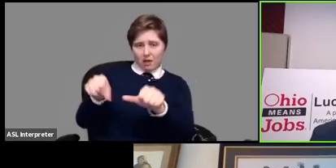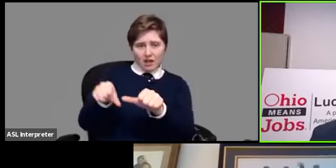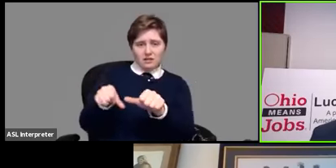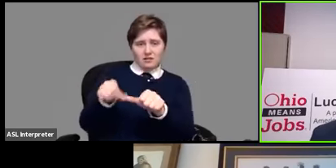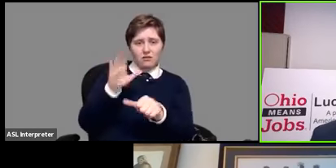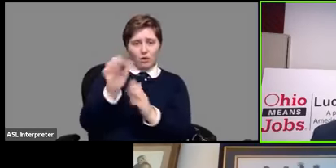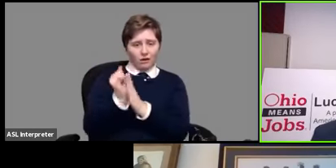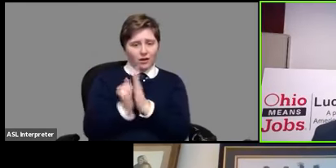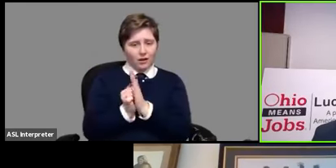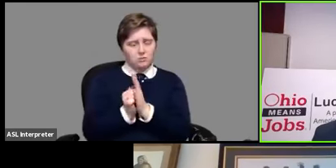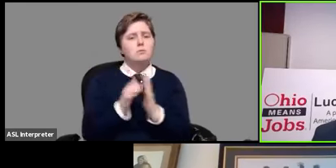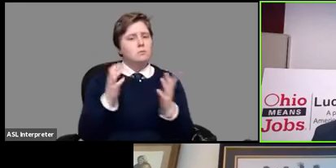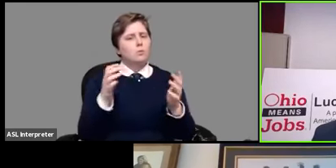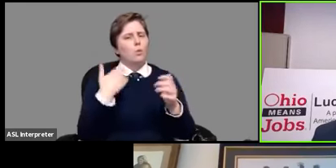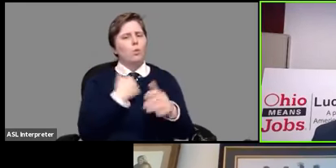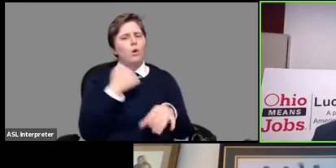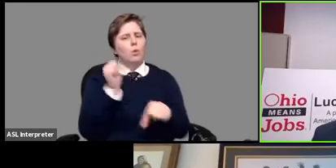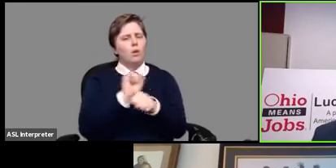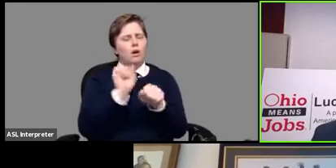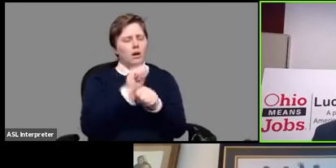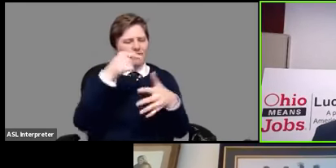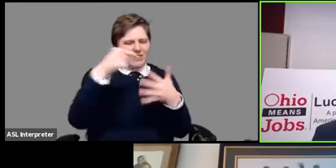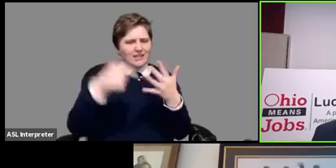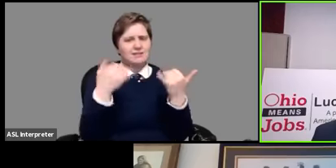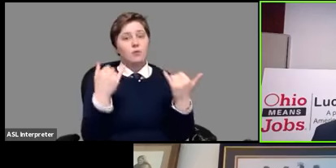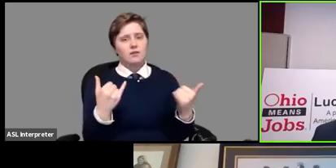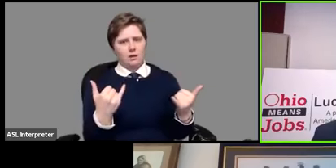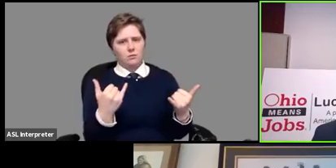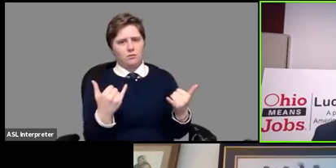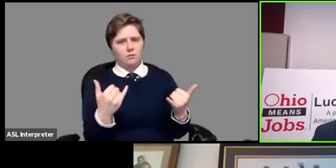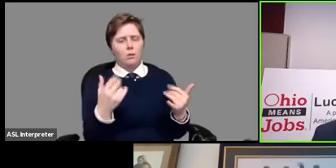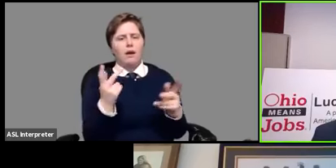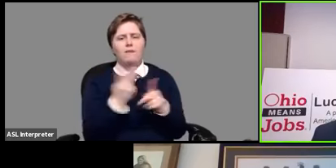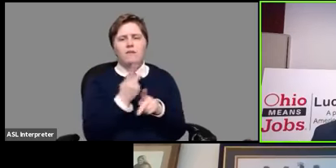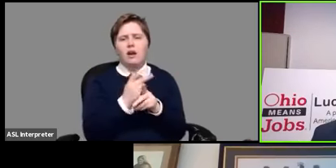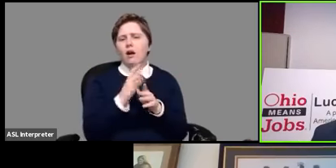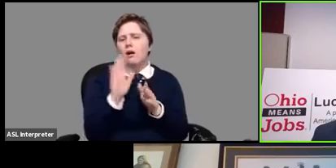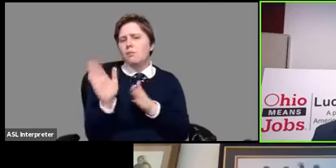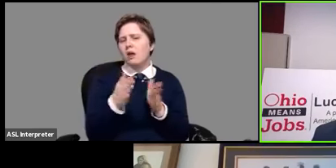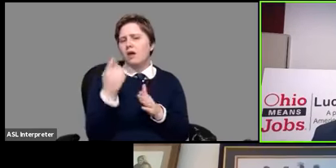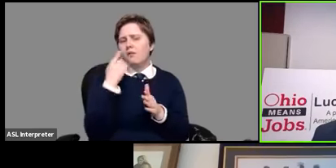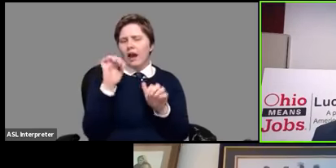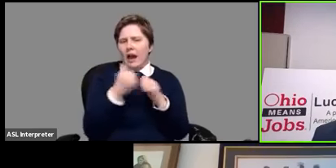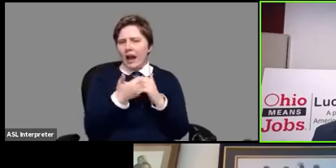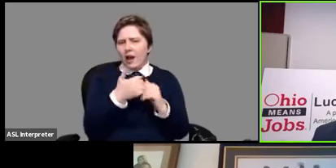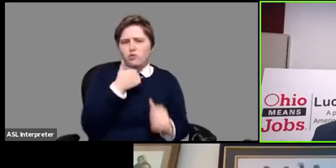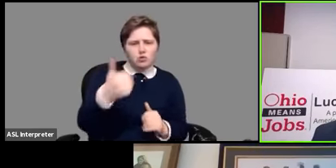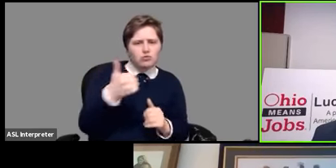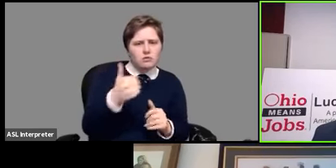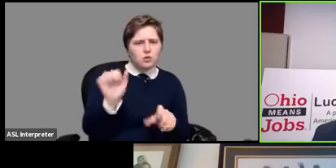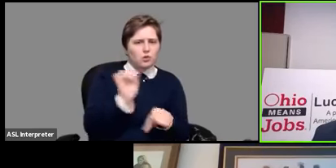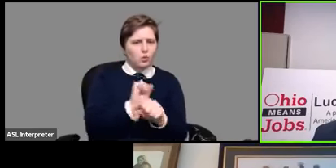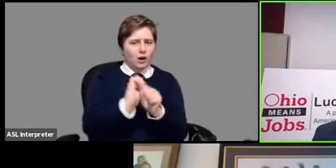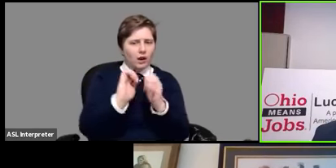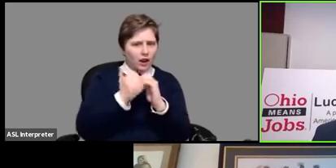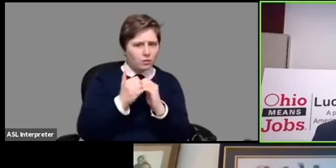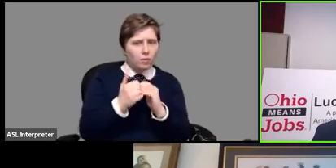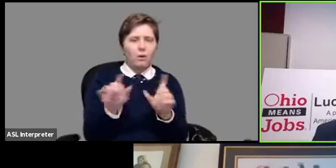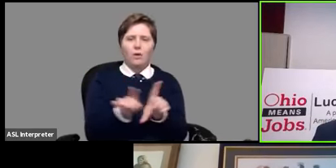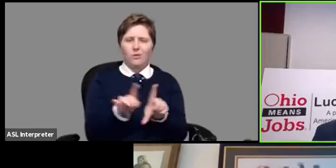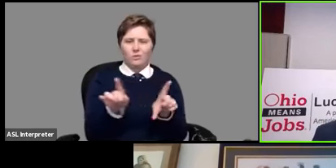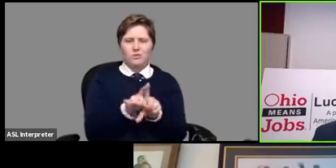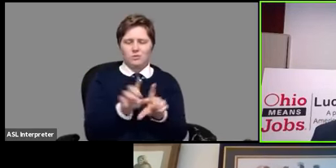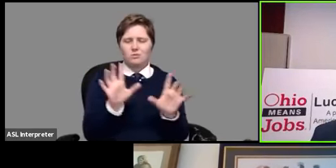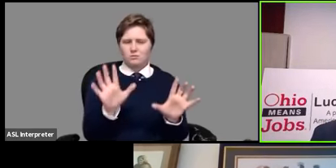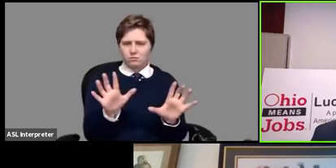into an account so we need to work on those things now we need to figure out a plan as to how you're going to get back and forth to work and we also say you